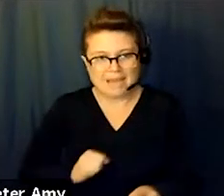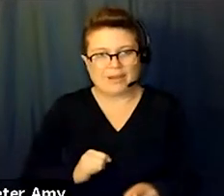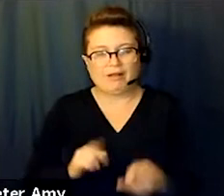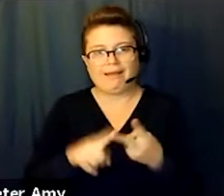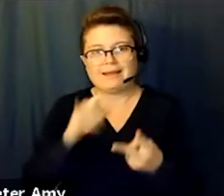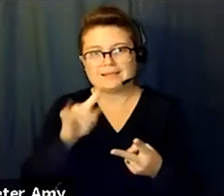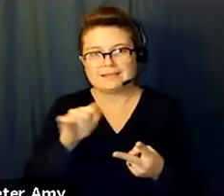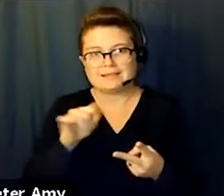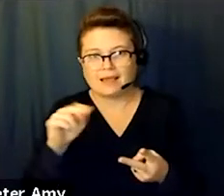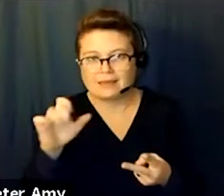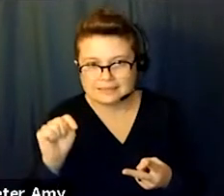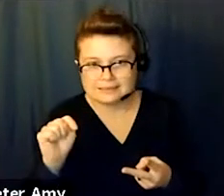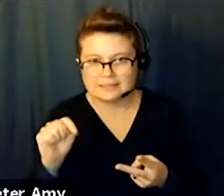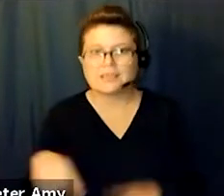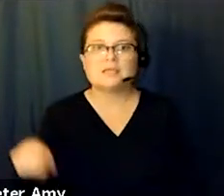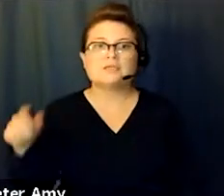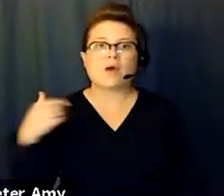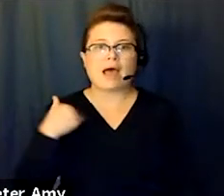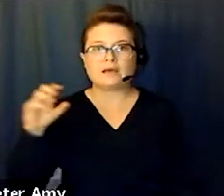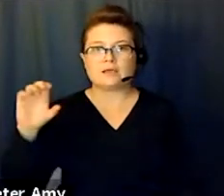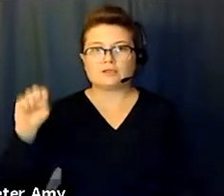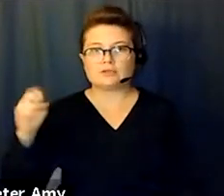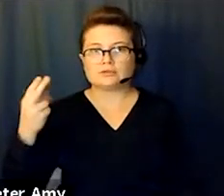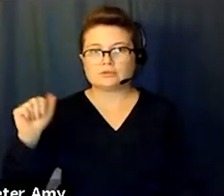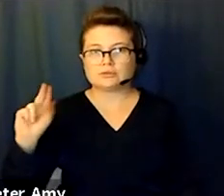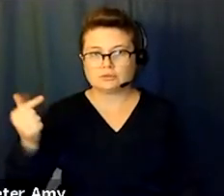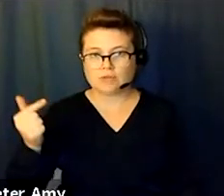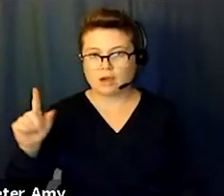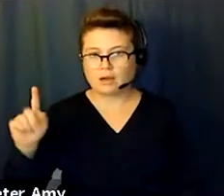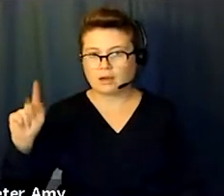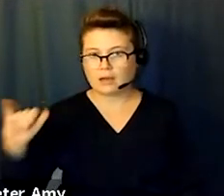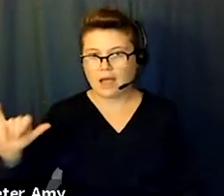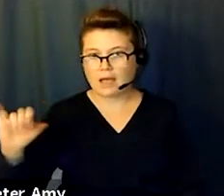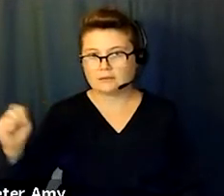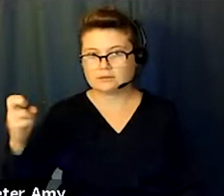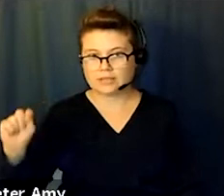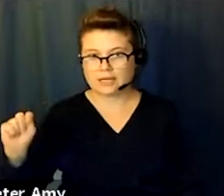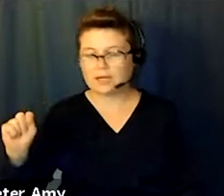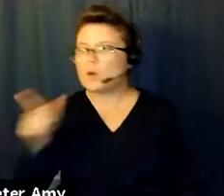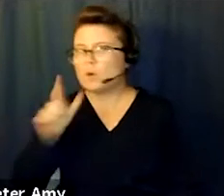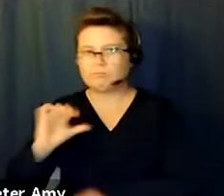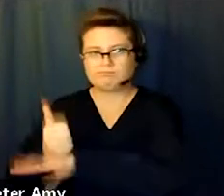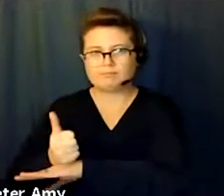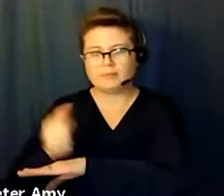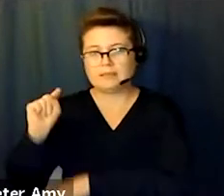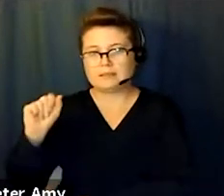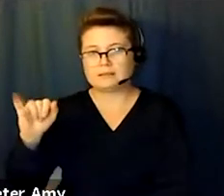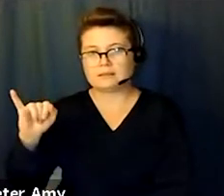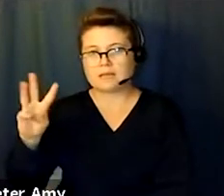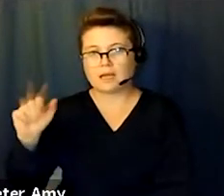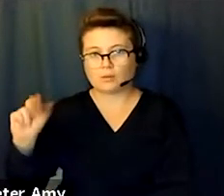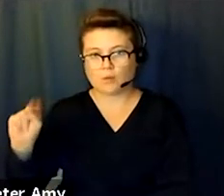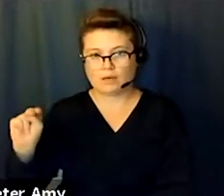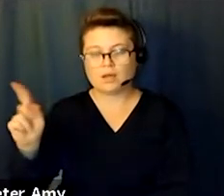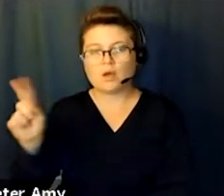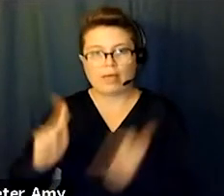was founded by Chiang Kai-shek, the leader of the Republic of Taiwan, which is part of China, which is essentially for the